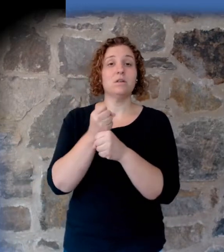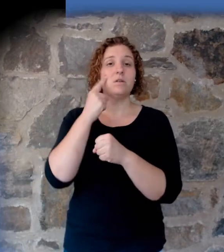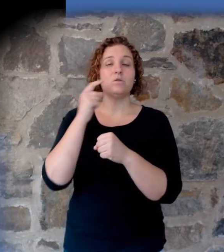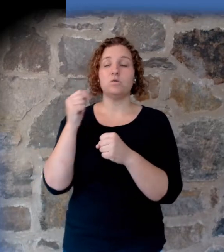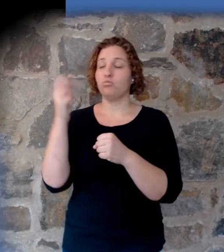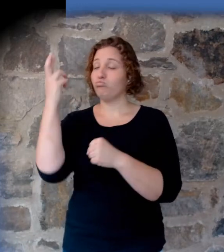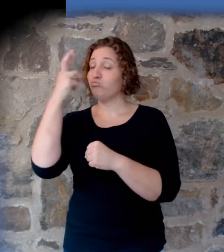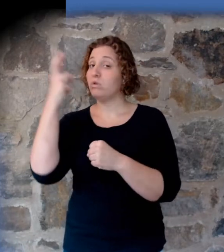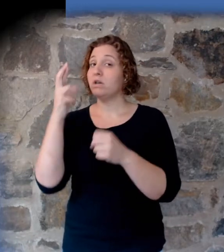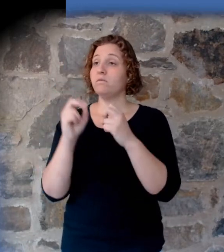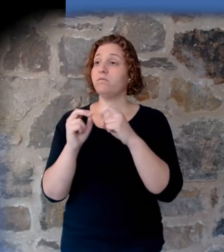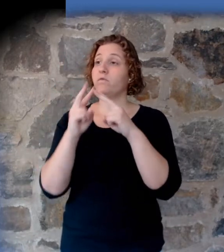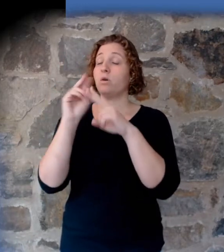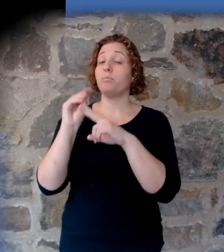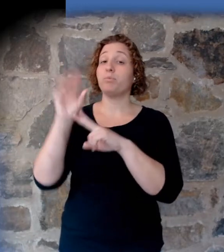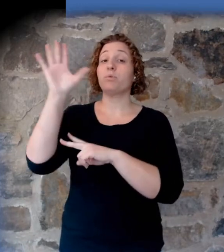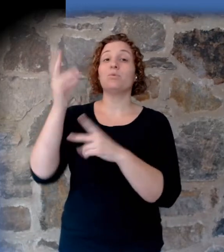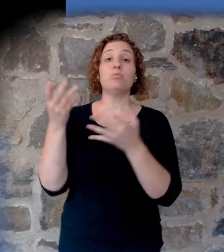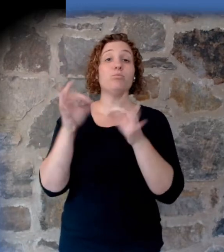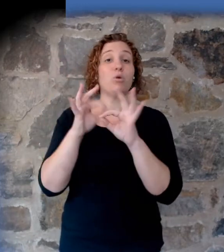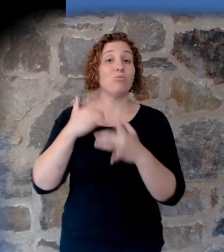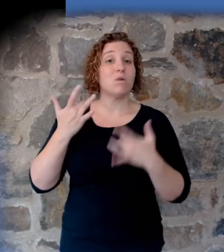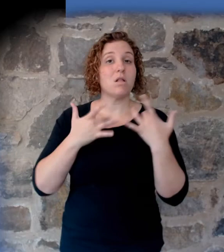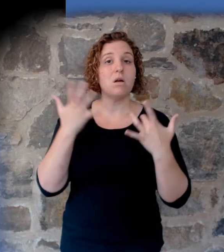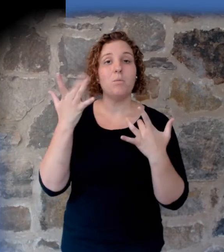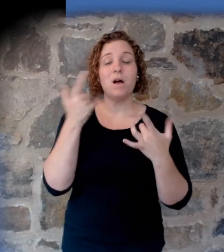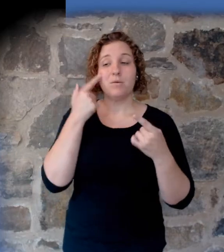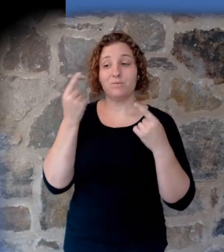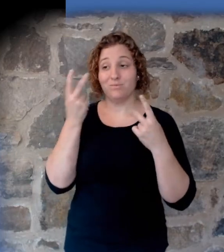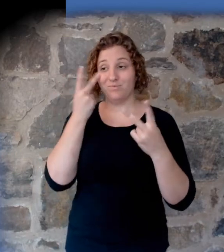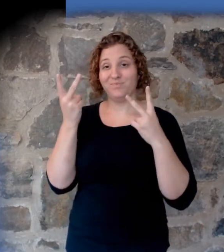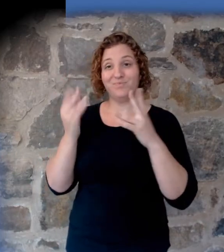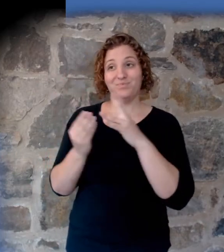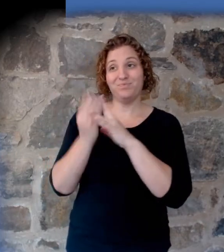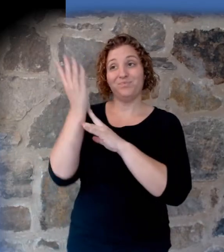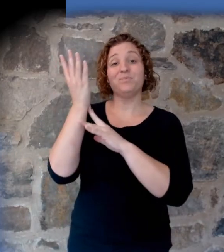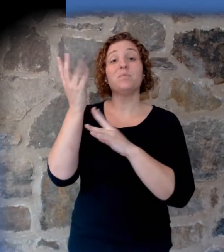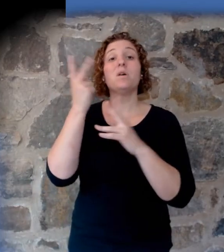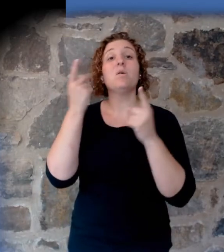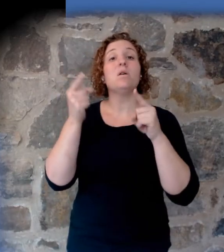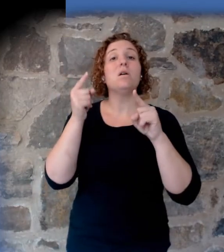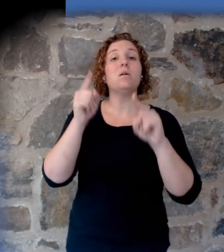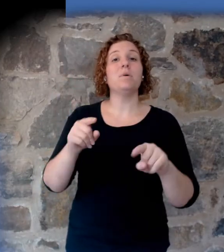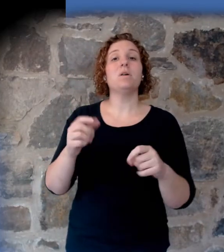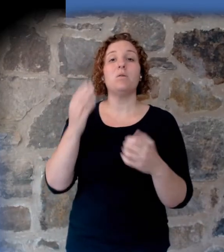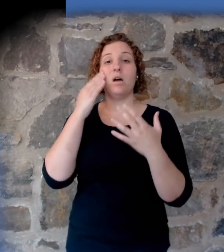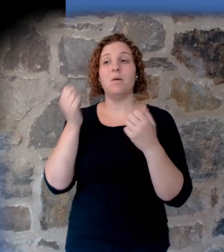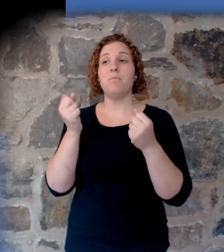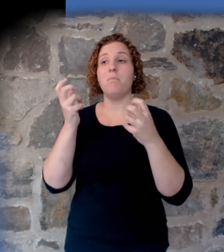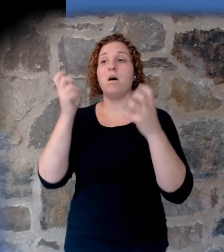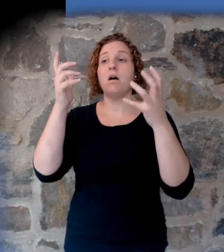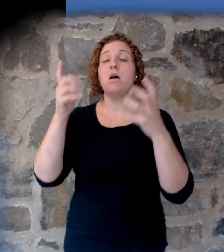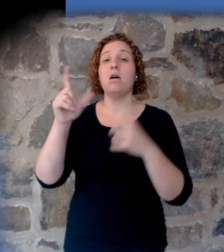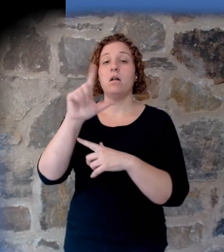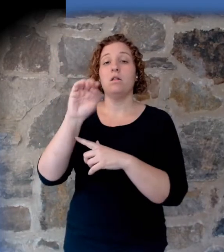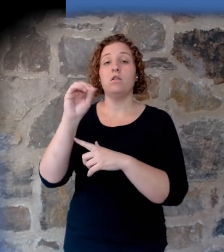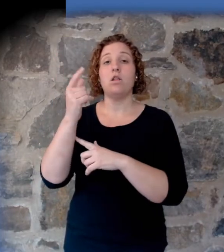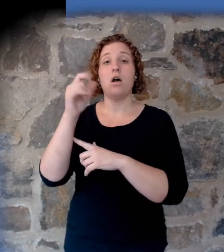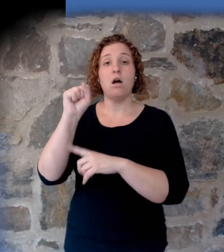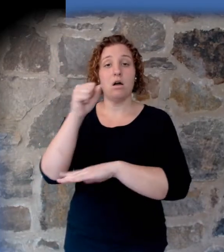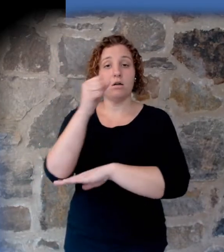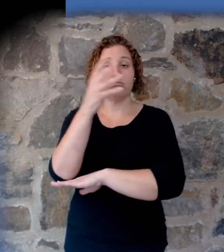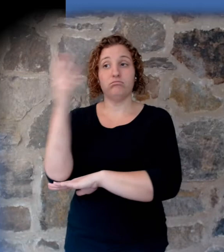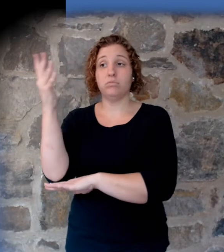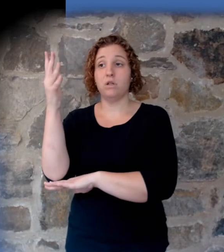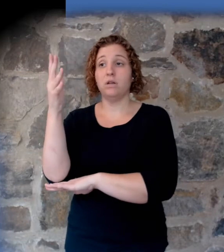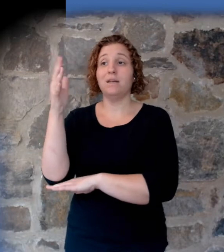so exciting is that as a result of that eruption, you ended up with millions of logs that were floating in Spirit Lake. And